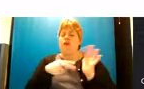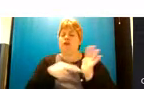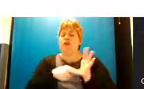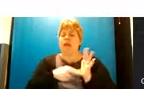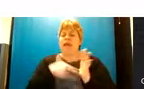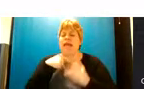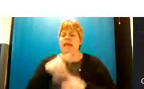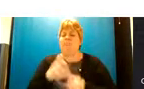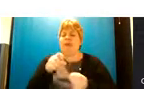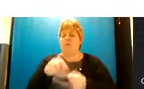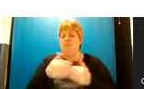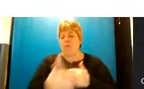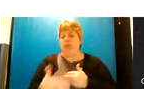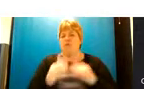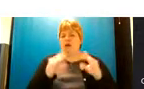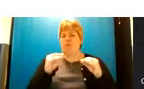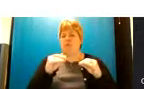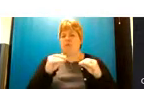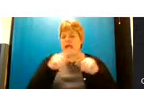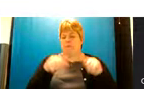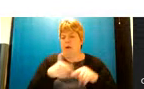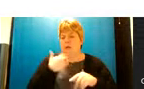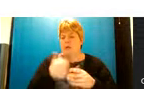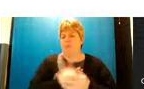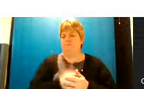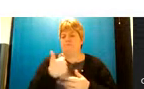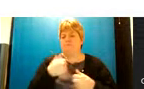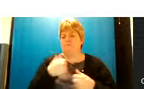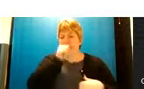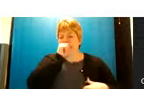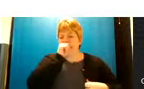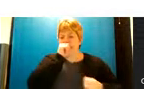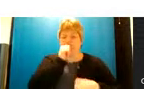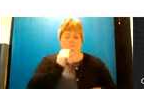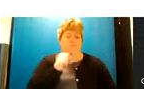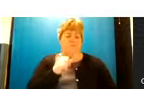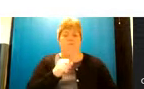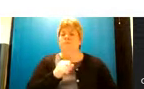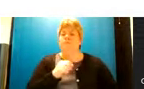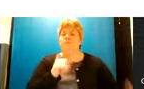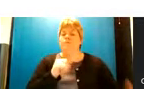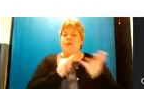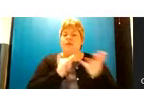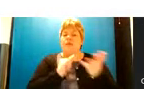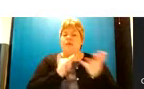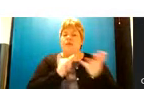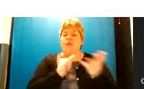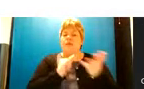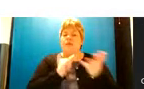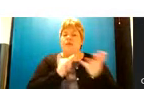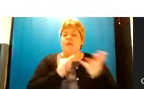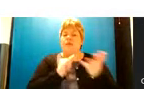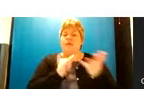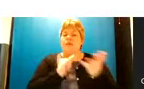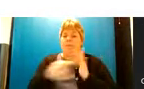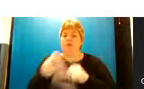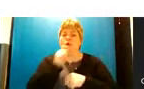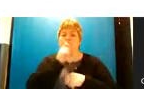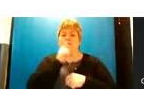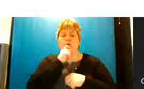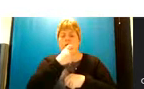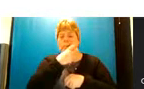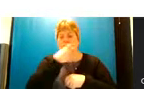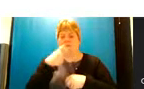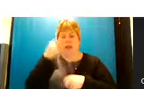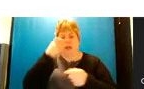pick up from here from the chat box and yeah please do um simon i don't know if you want to unmute your microphone i know